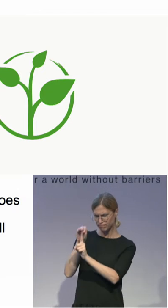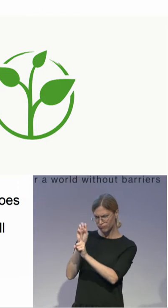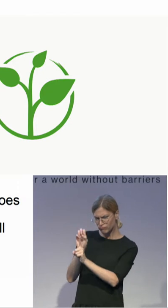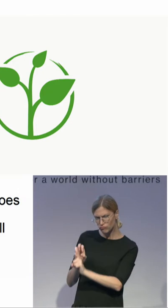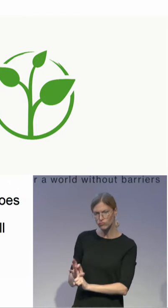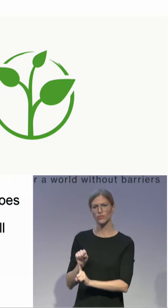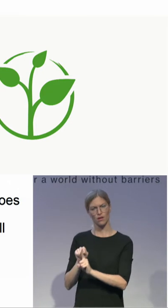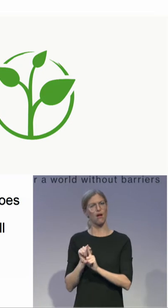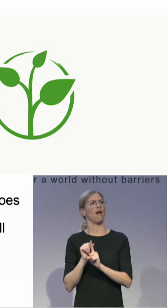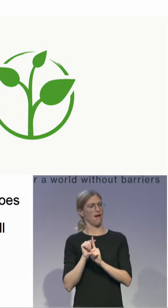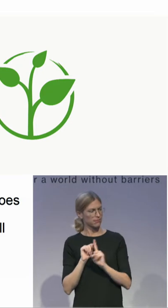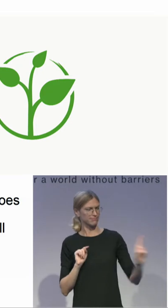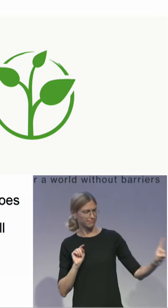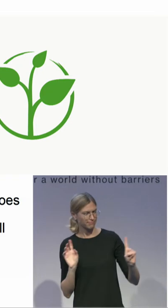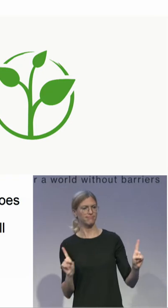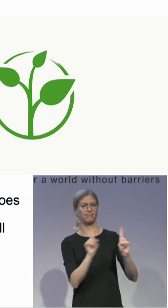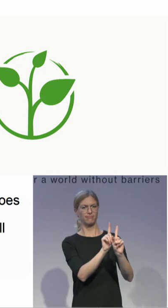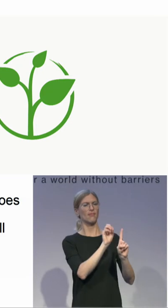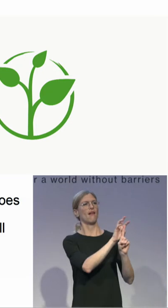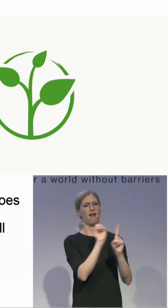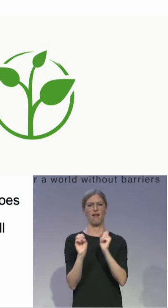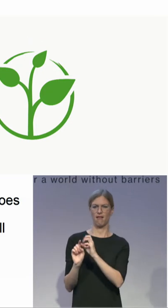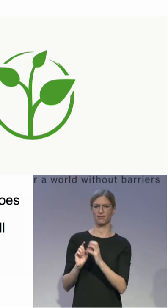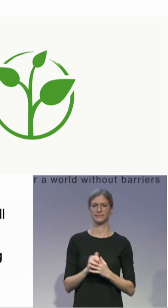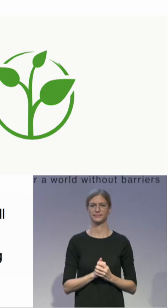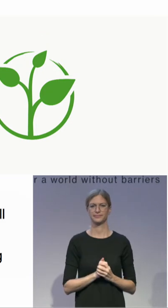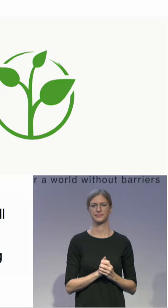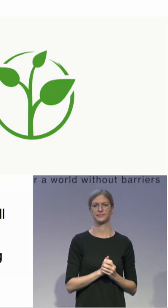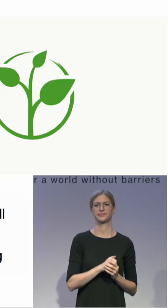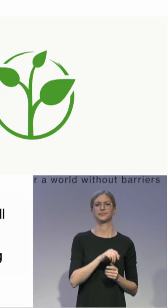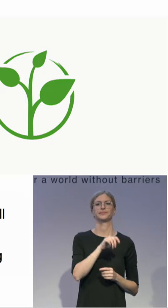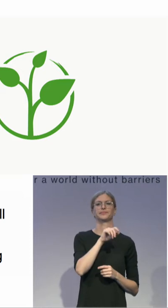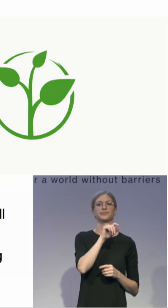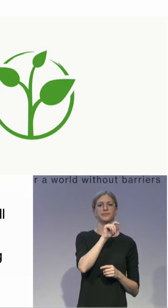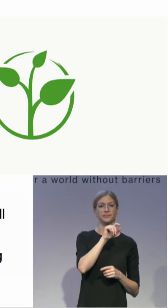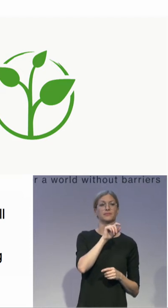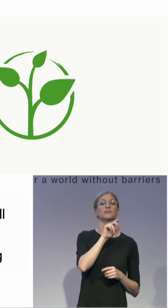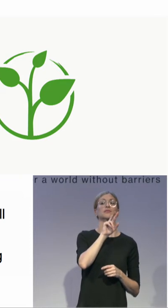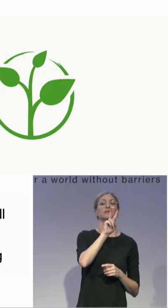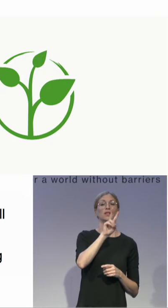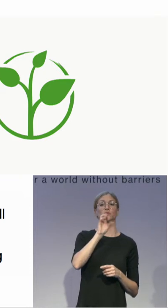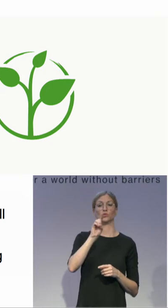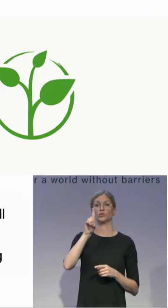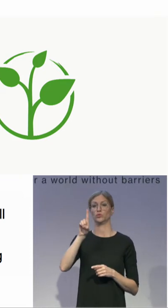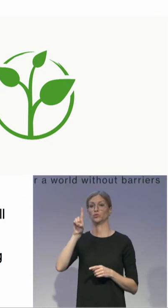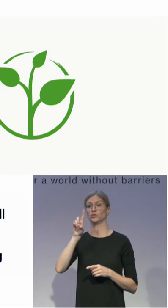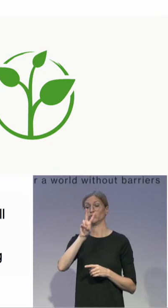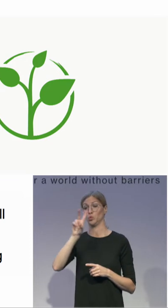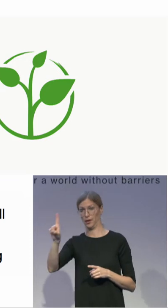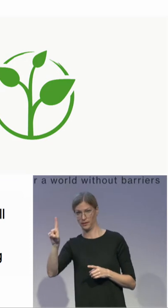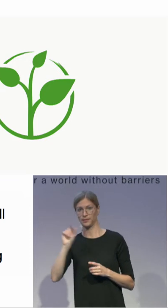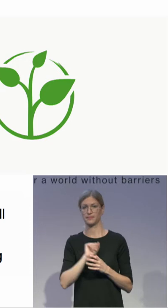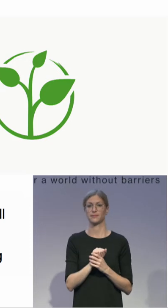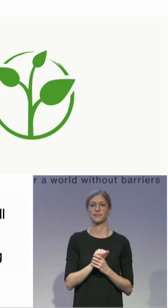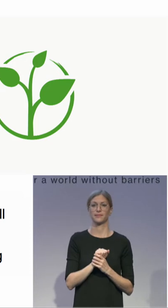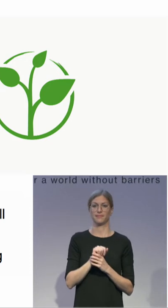government based, not a pilot project anymore, but to bring it into life. And what I do here is this